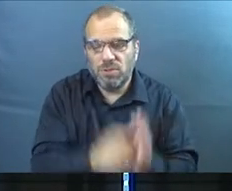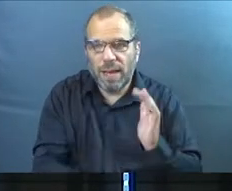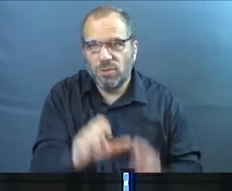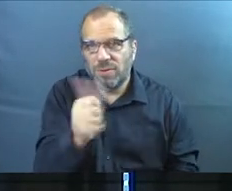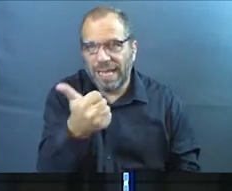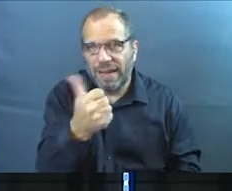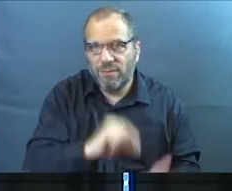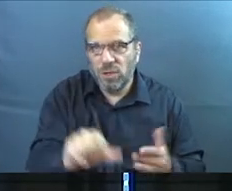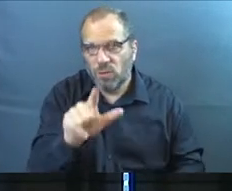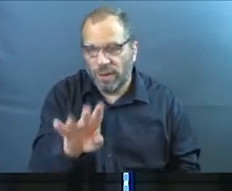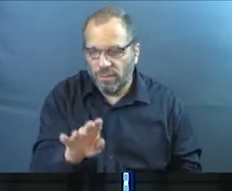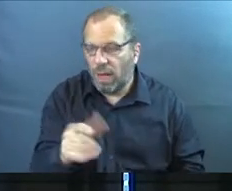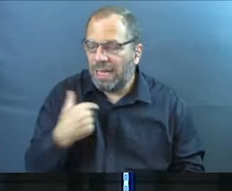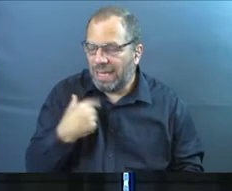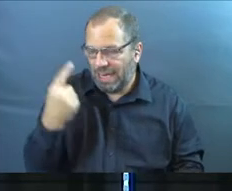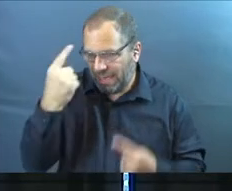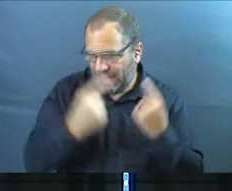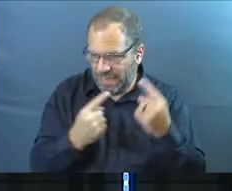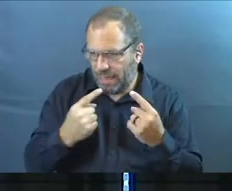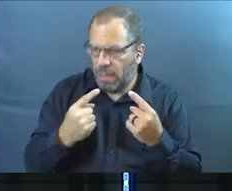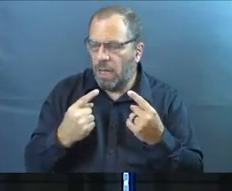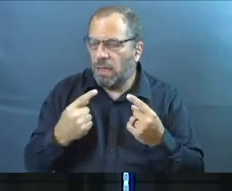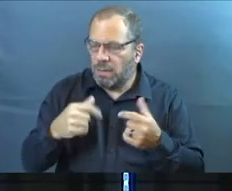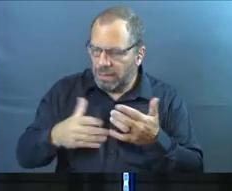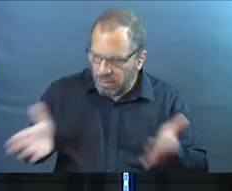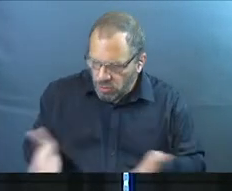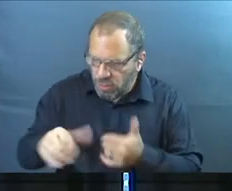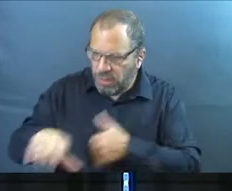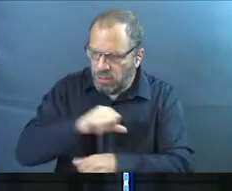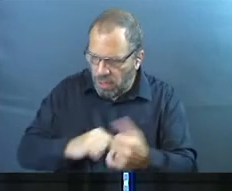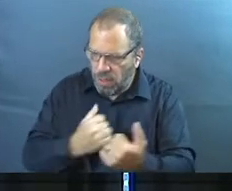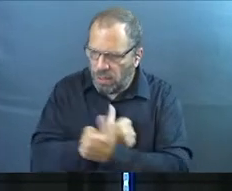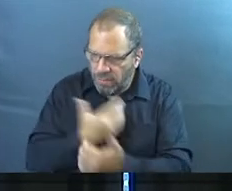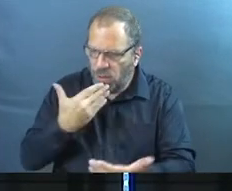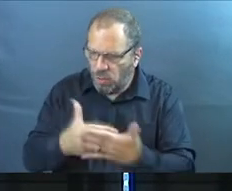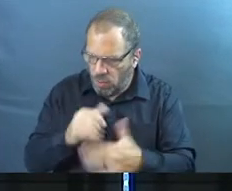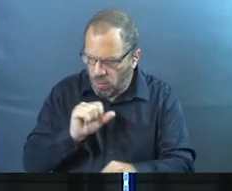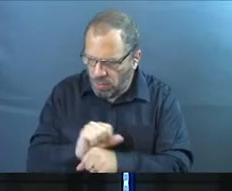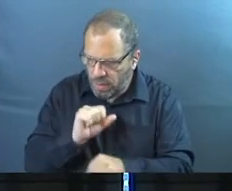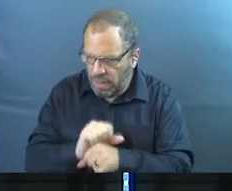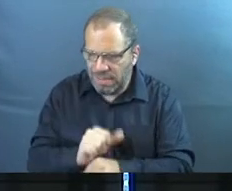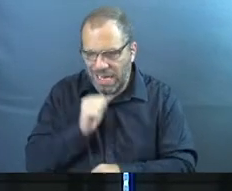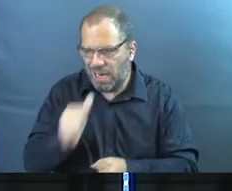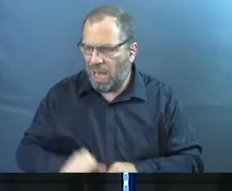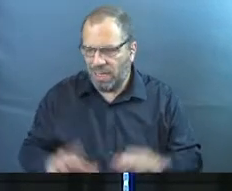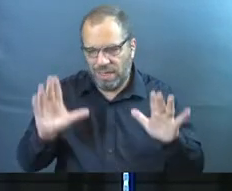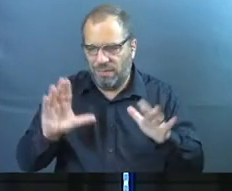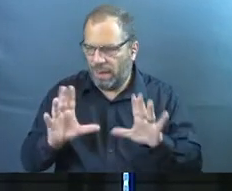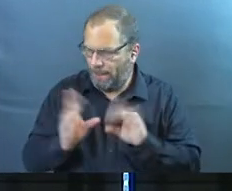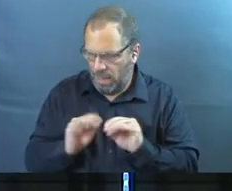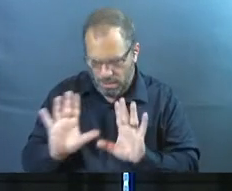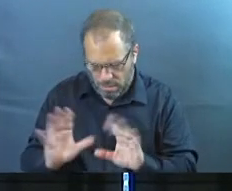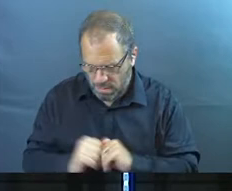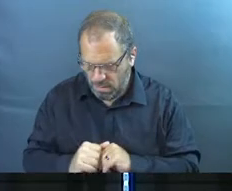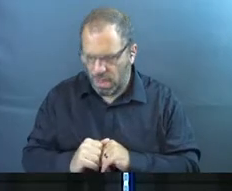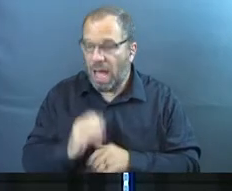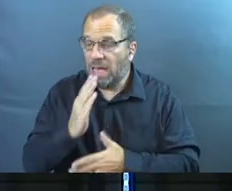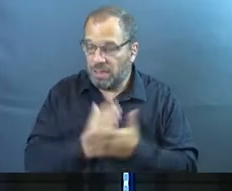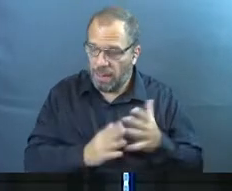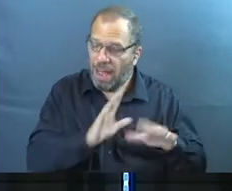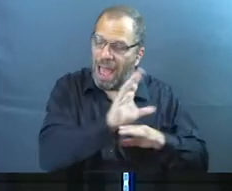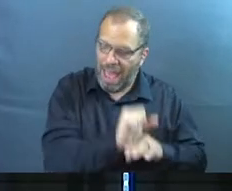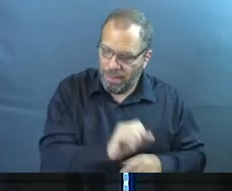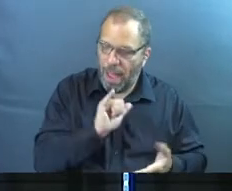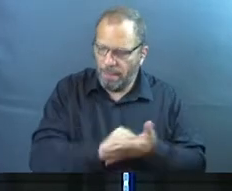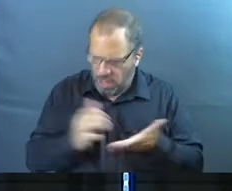Verse 24. And let us consider how we may spur one another on toward love and good deeds. Not giving up meeting together, as some are in